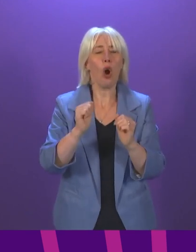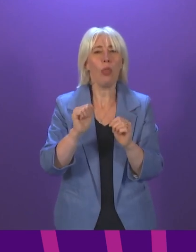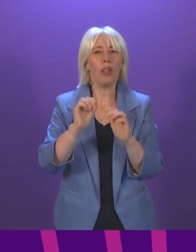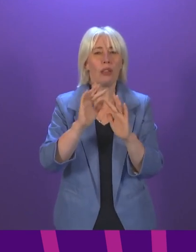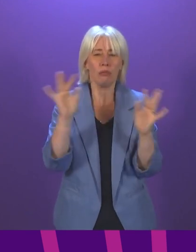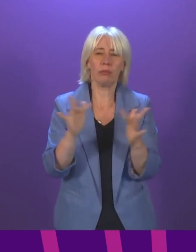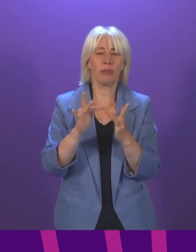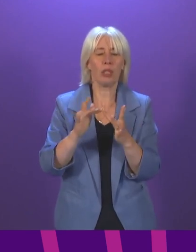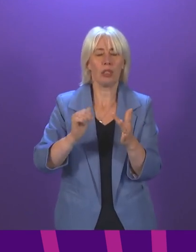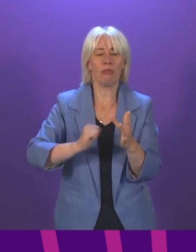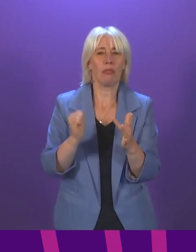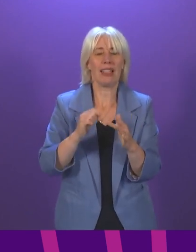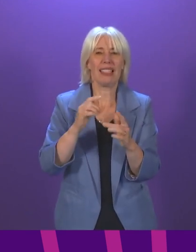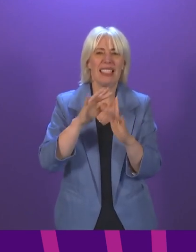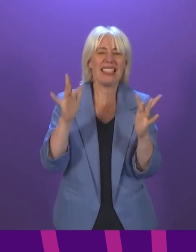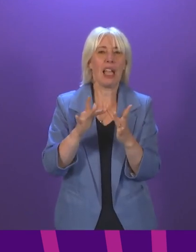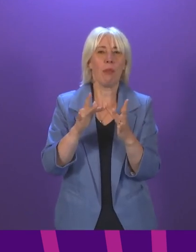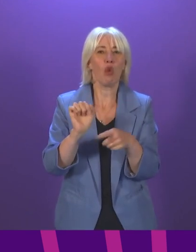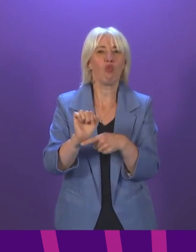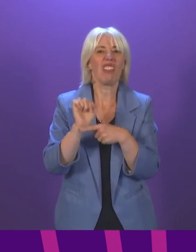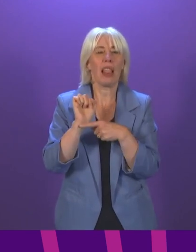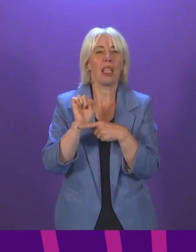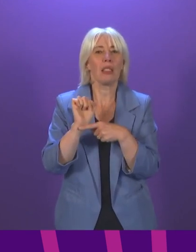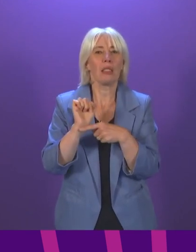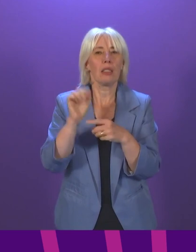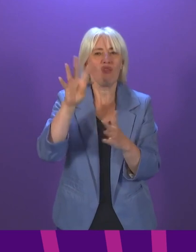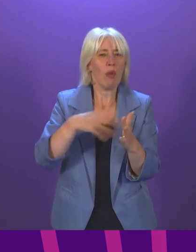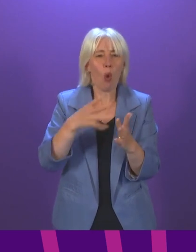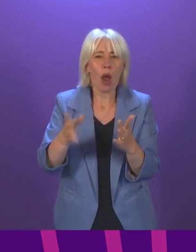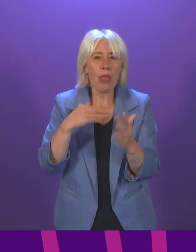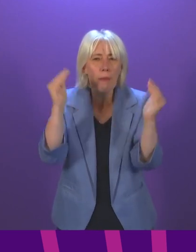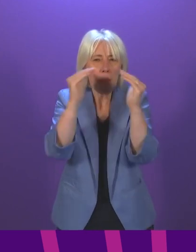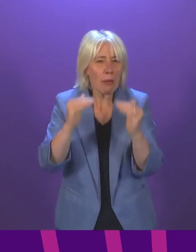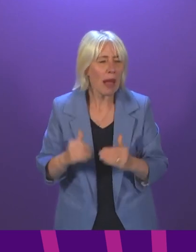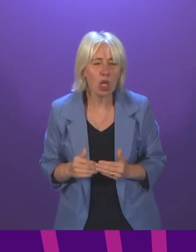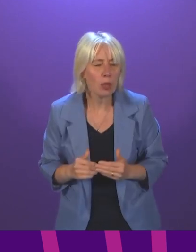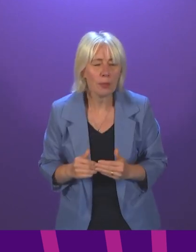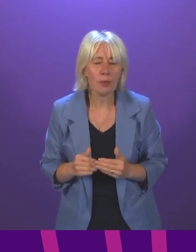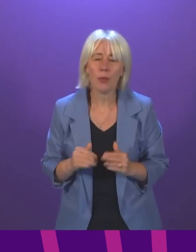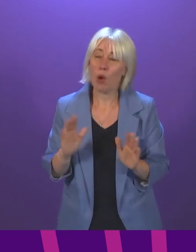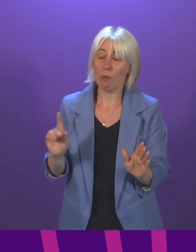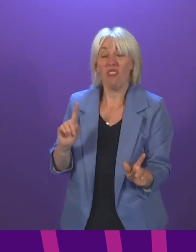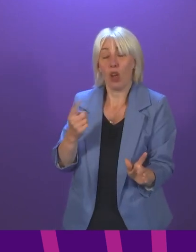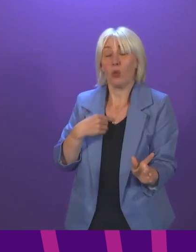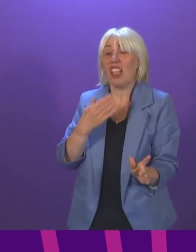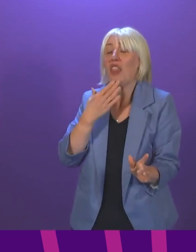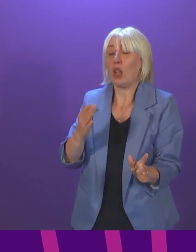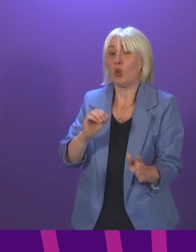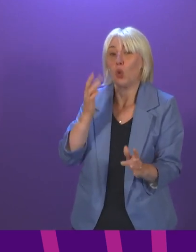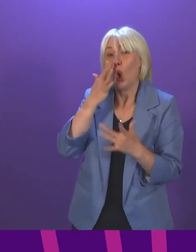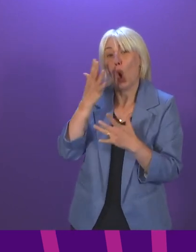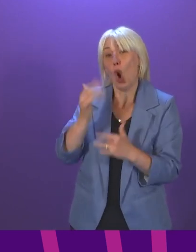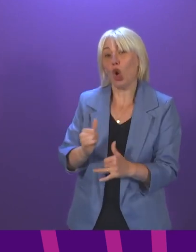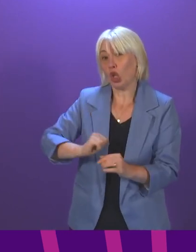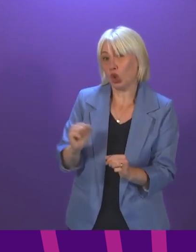Framework? First Minister. Well, can I firstly thank Audit Scotland for the work it has done here. With the greatest